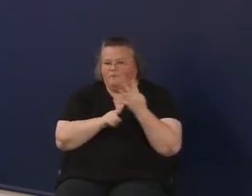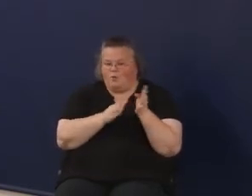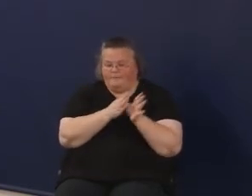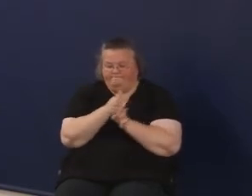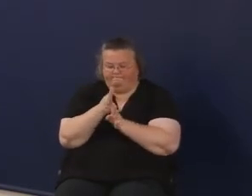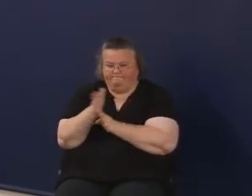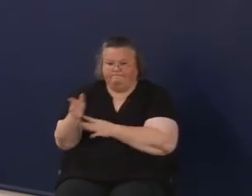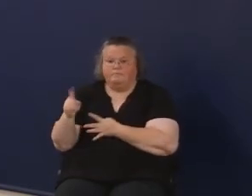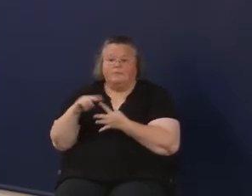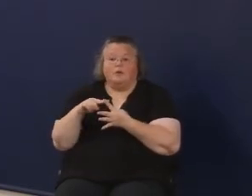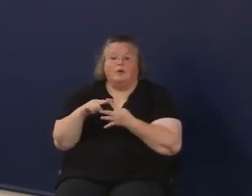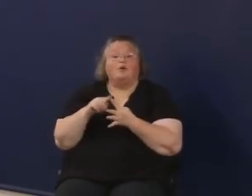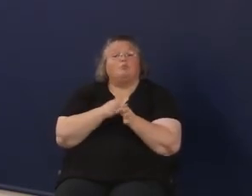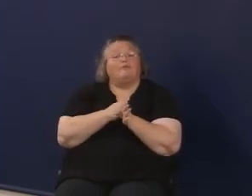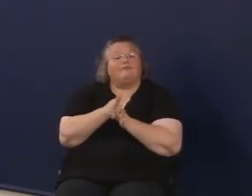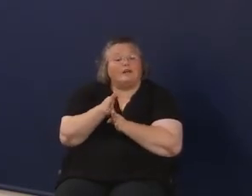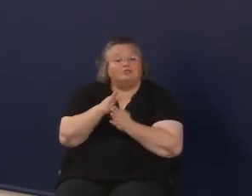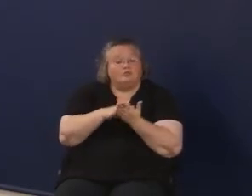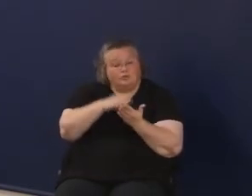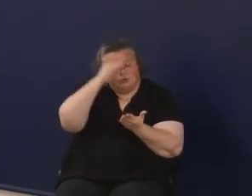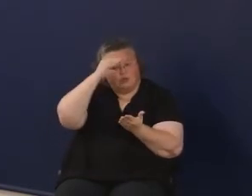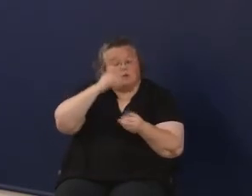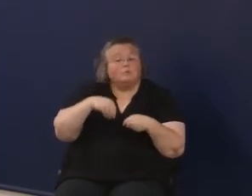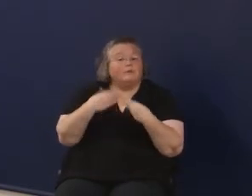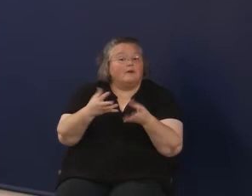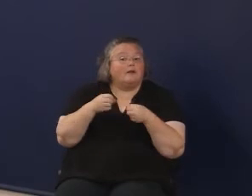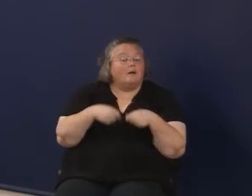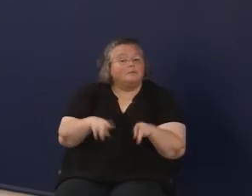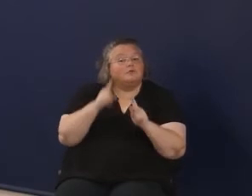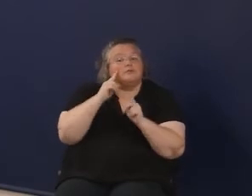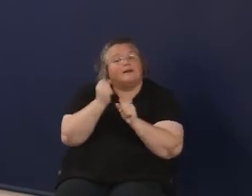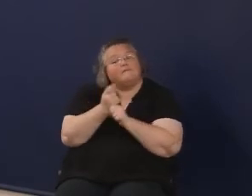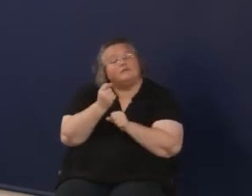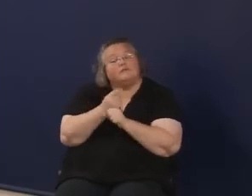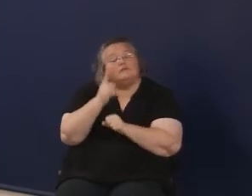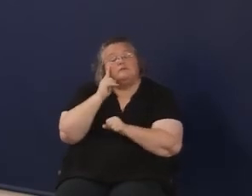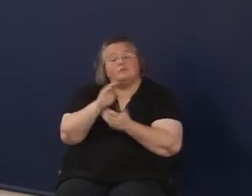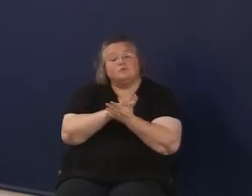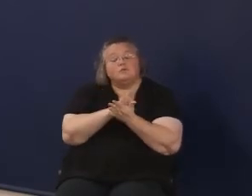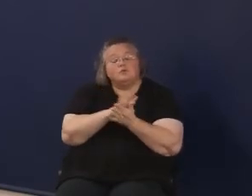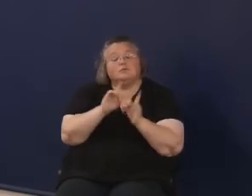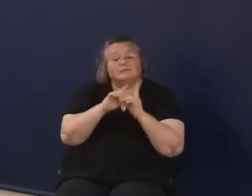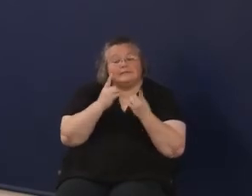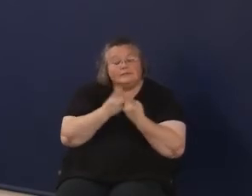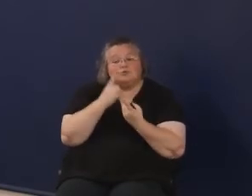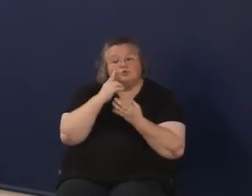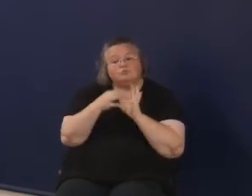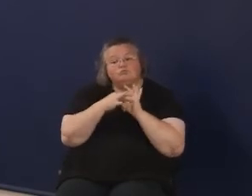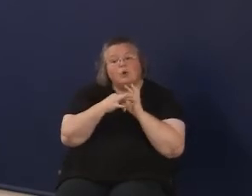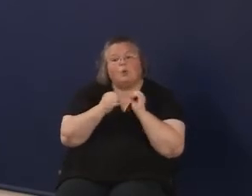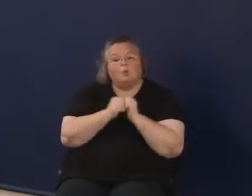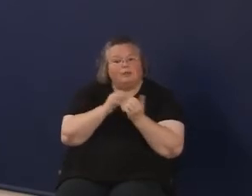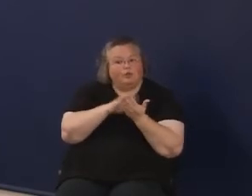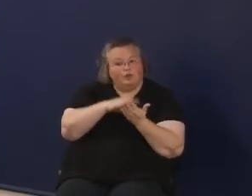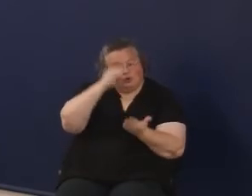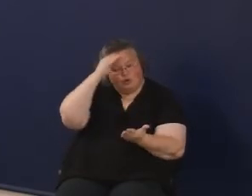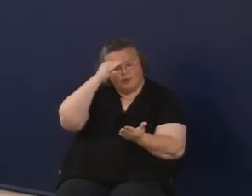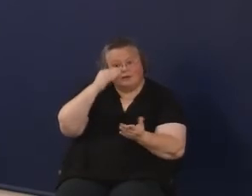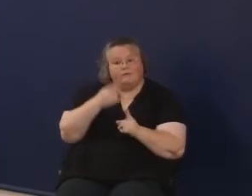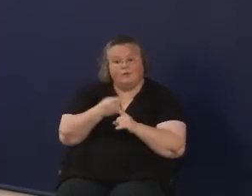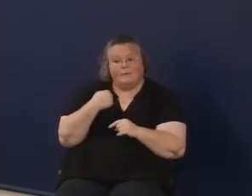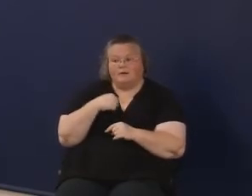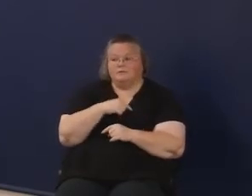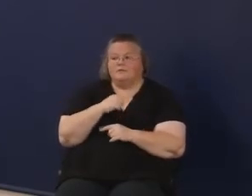One of those being professional learning. So we provide opportunities each year for schools and districts to engage in learning with us about